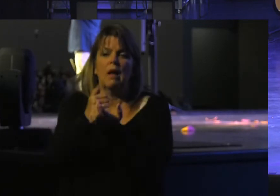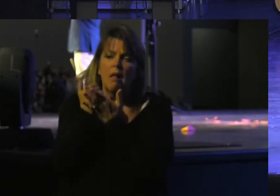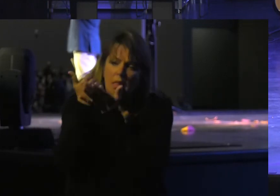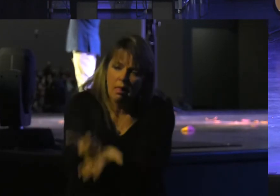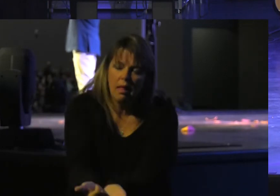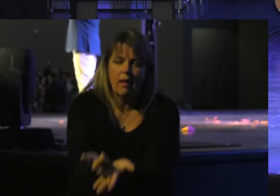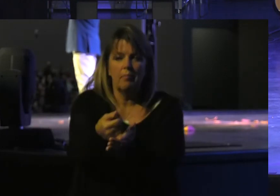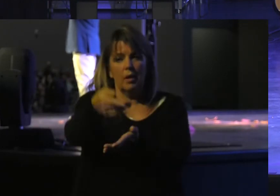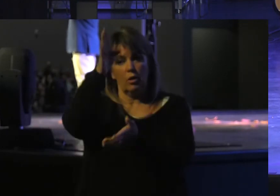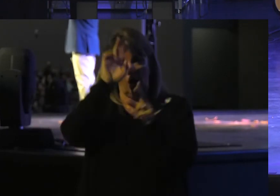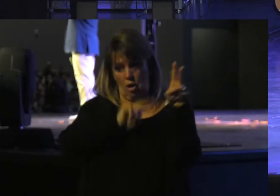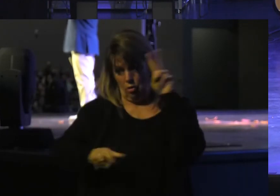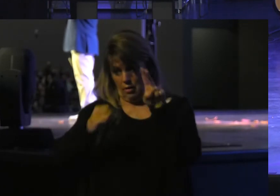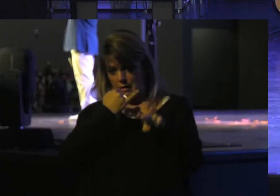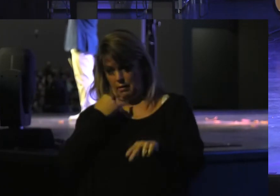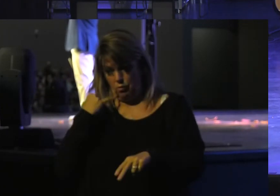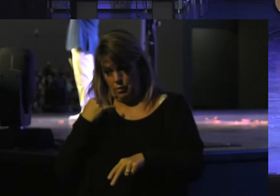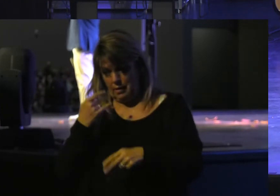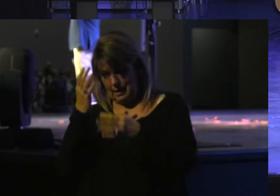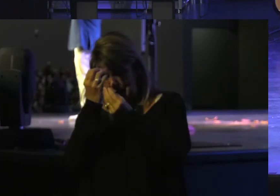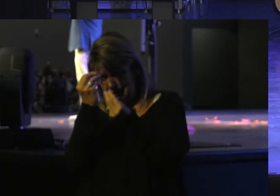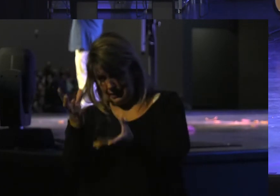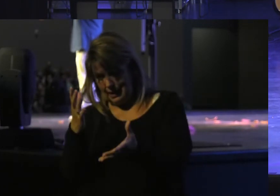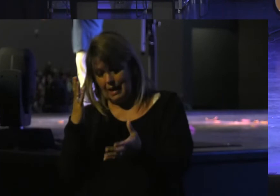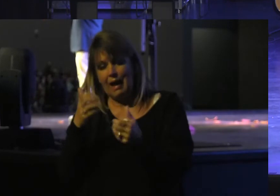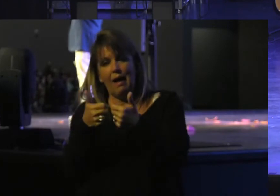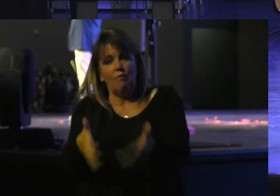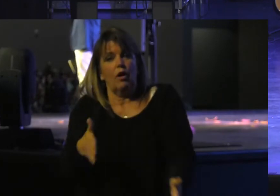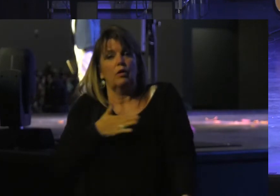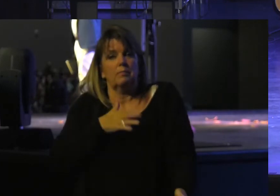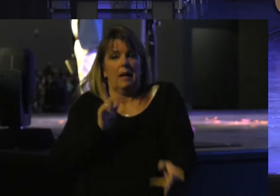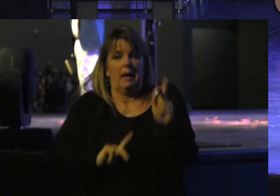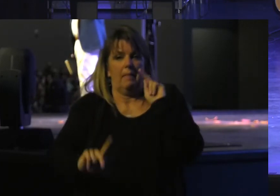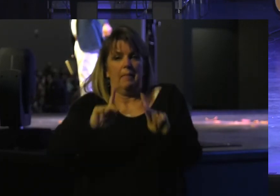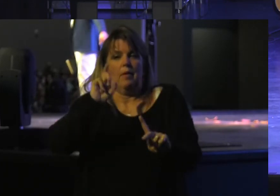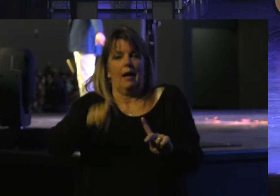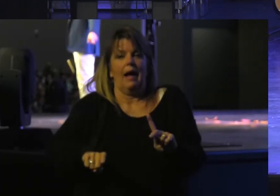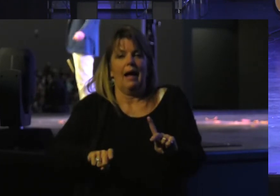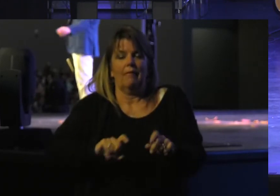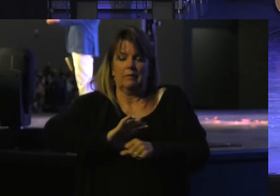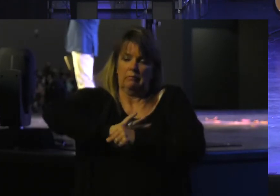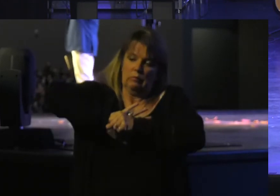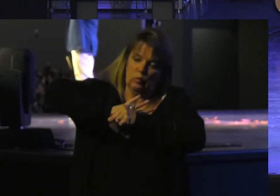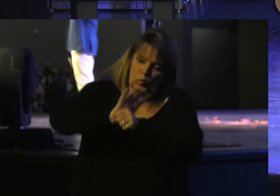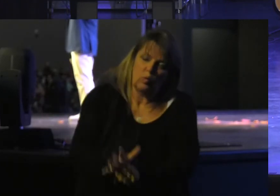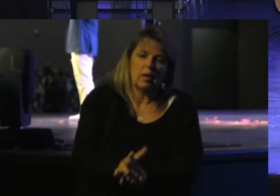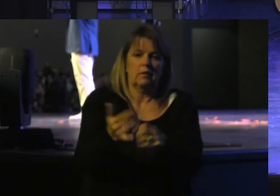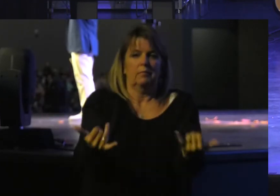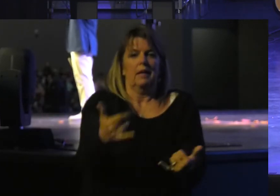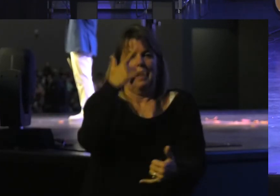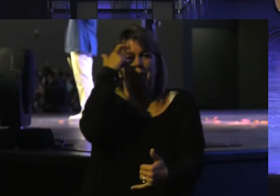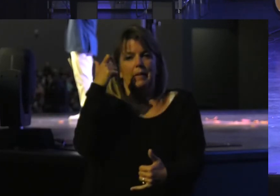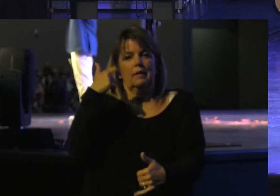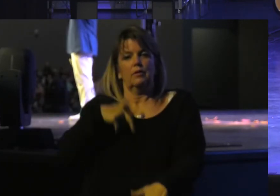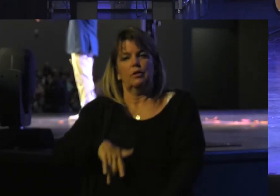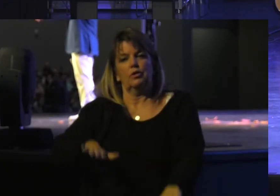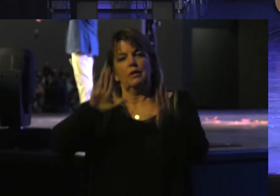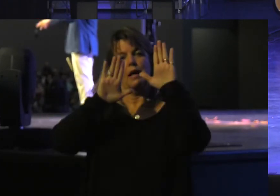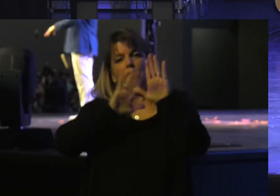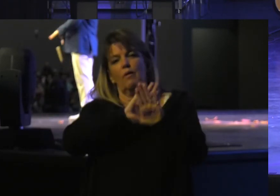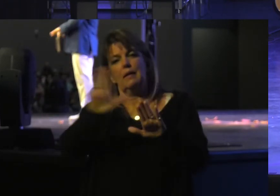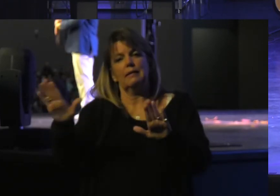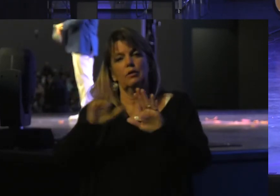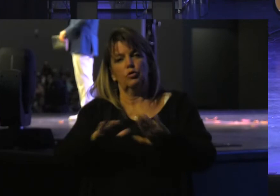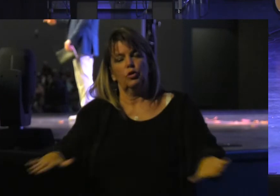Looked At Israel He Said I've Lost My People And I Have To Crush Them Now Because They're Sacrificing Their